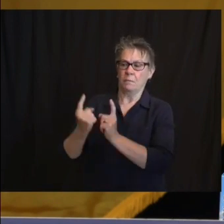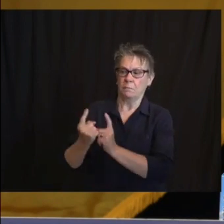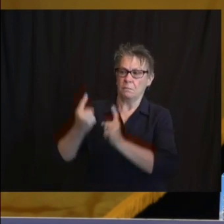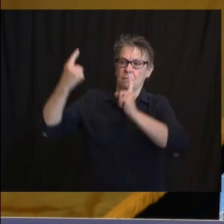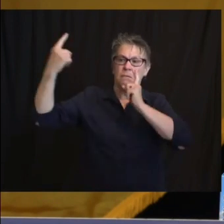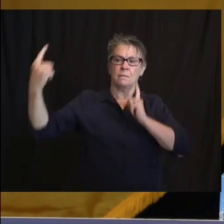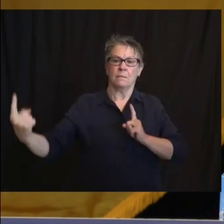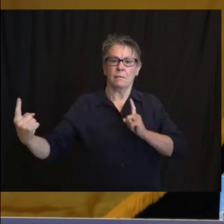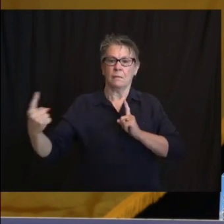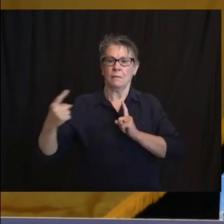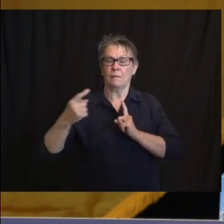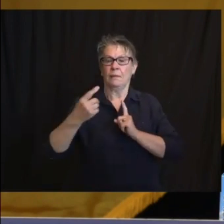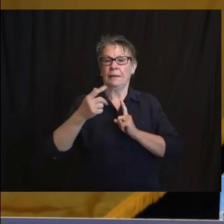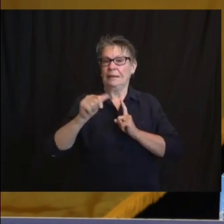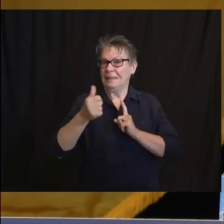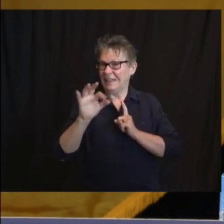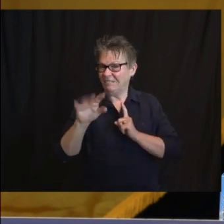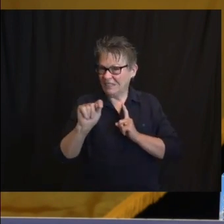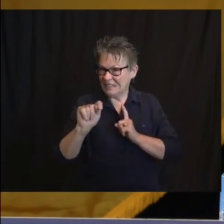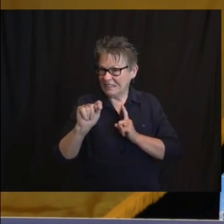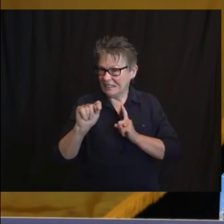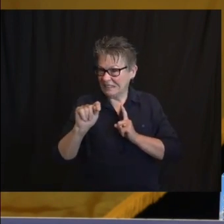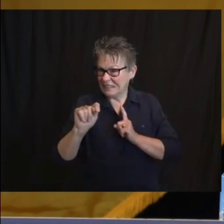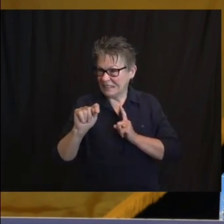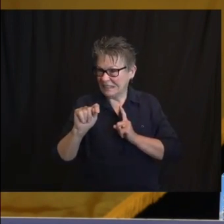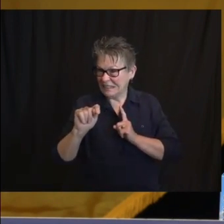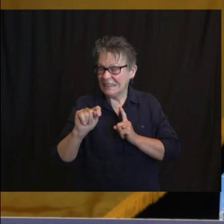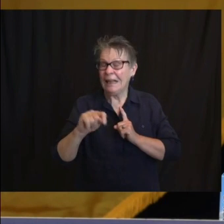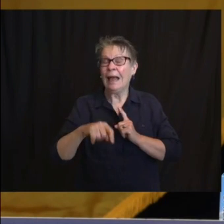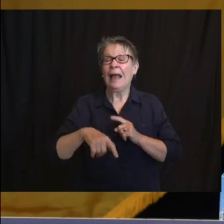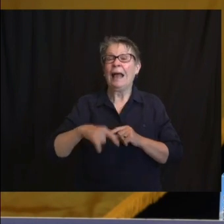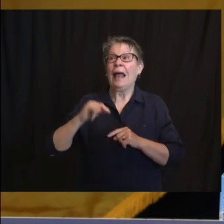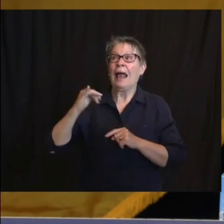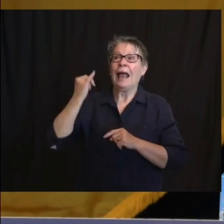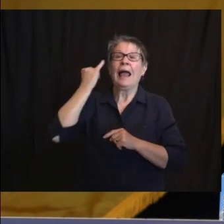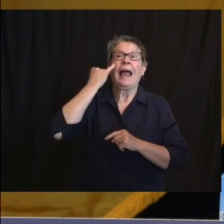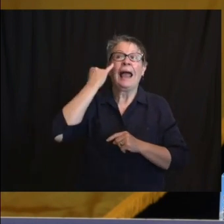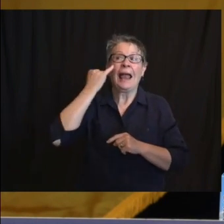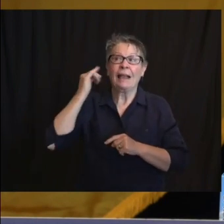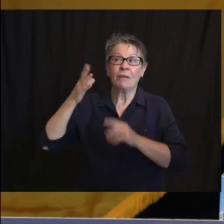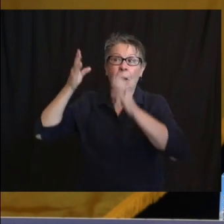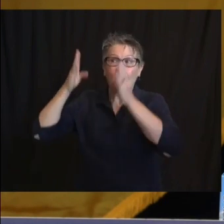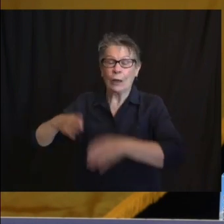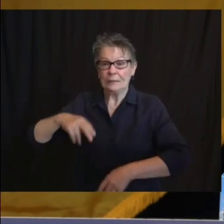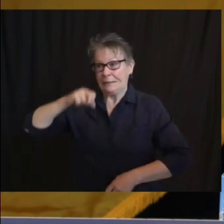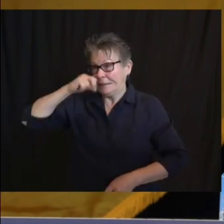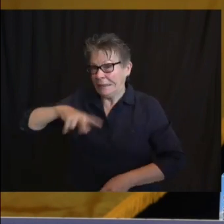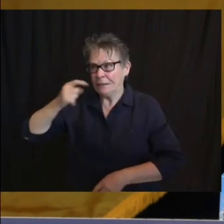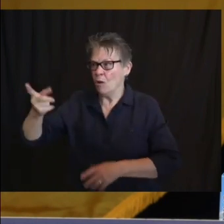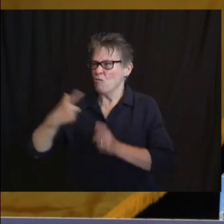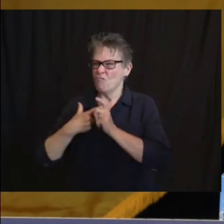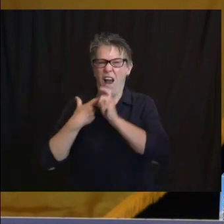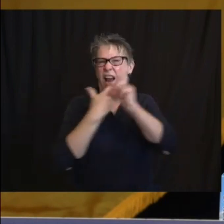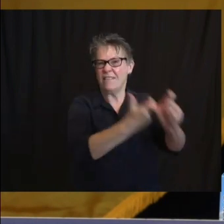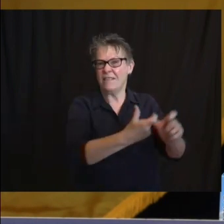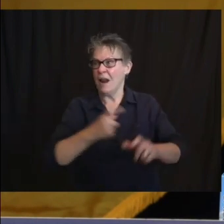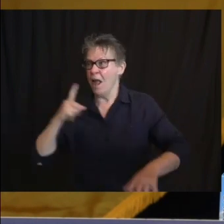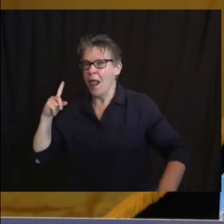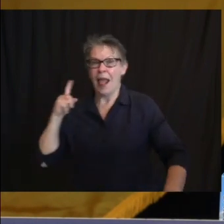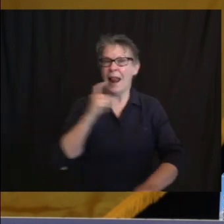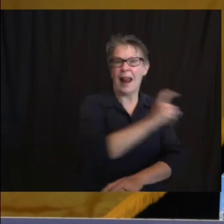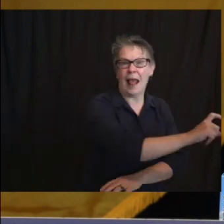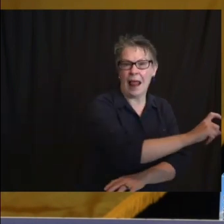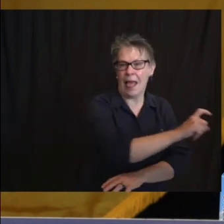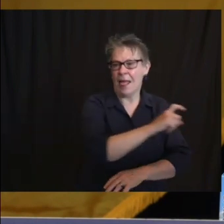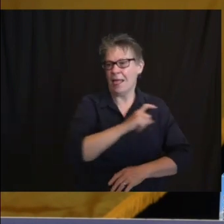just run in the other direction. Wear a face covering that covers your mouth and nose. Cover your mouth and nose with a tissue or sleeve